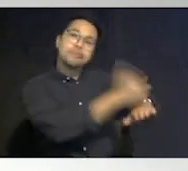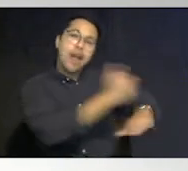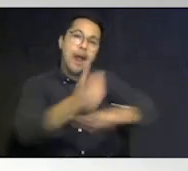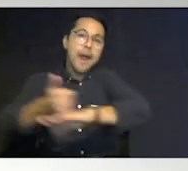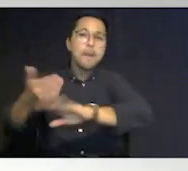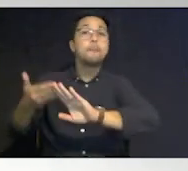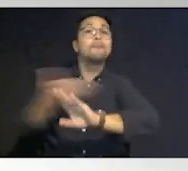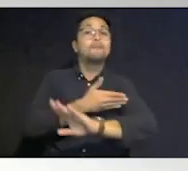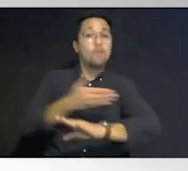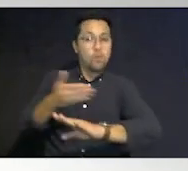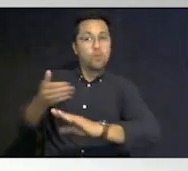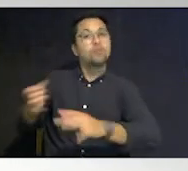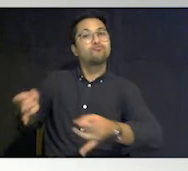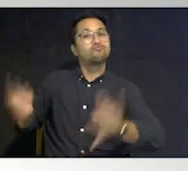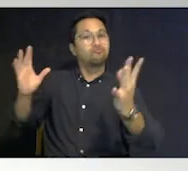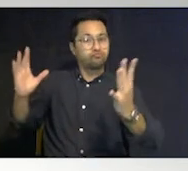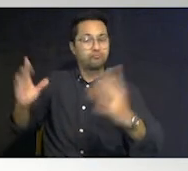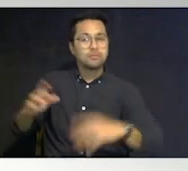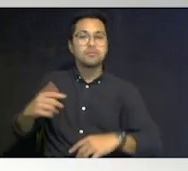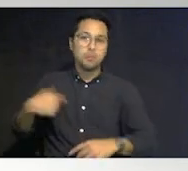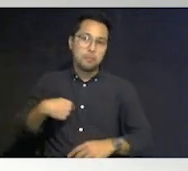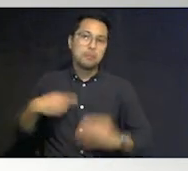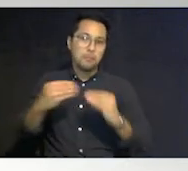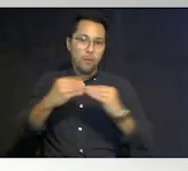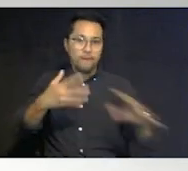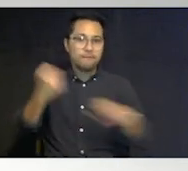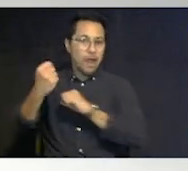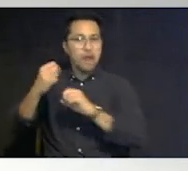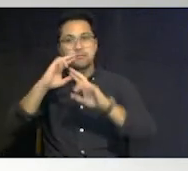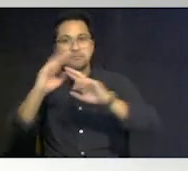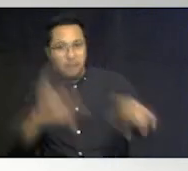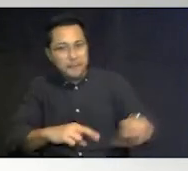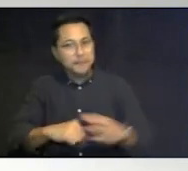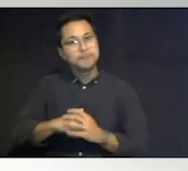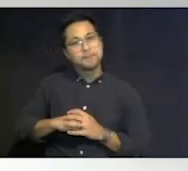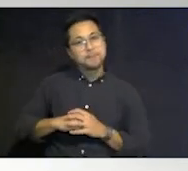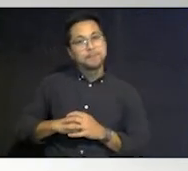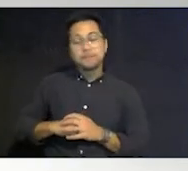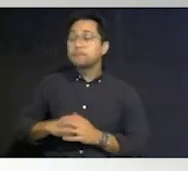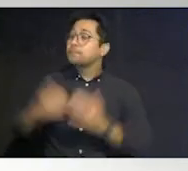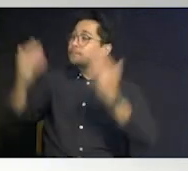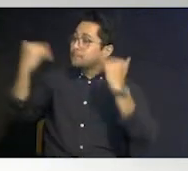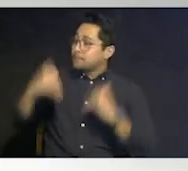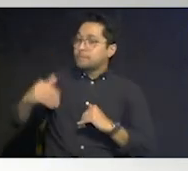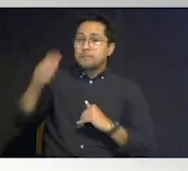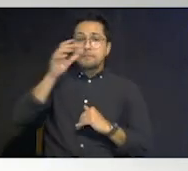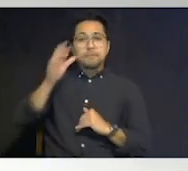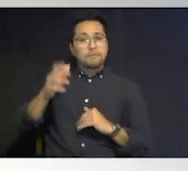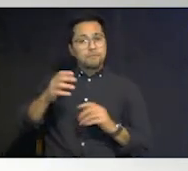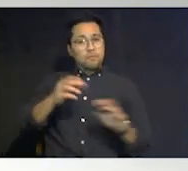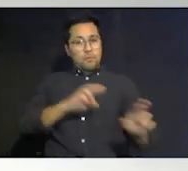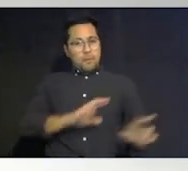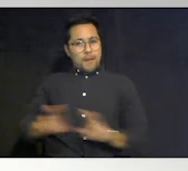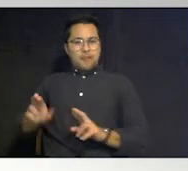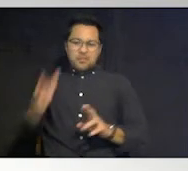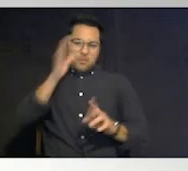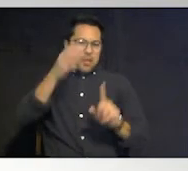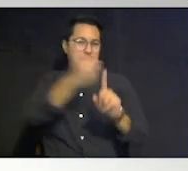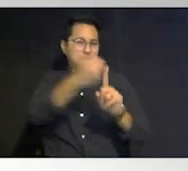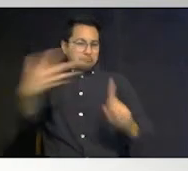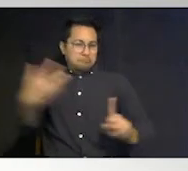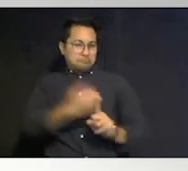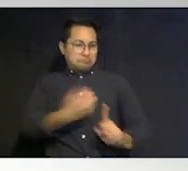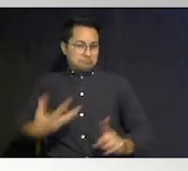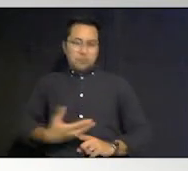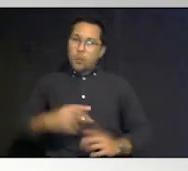respond so let's break down preparedness real quickly this is what this means to be